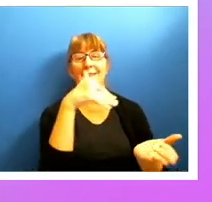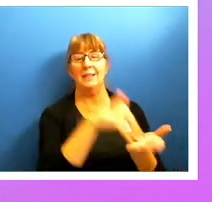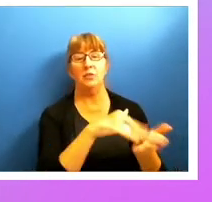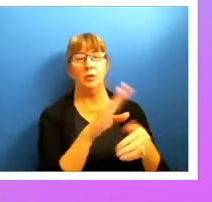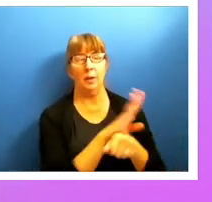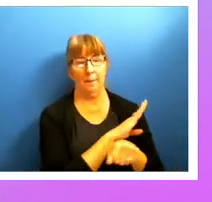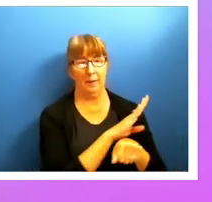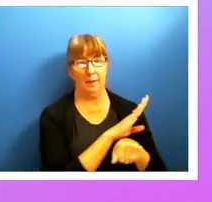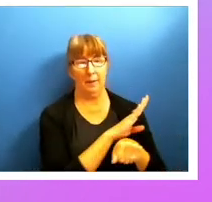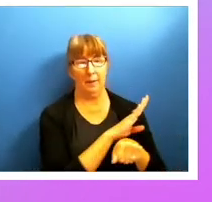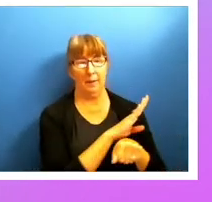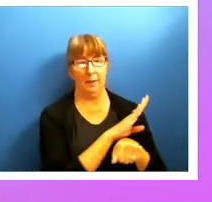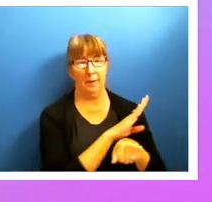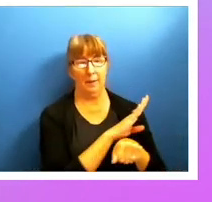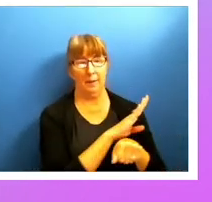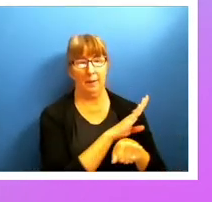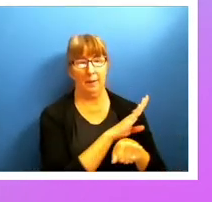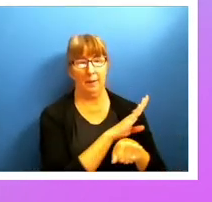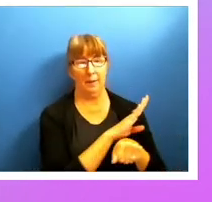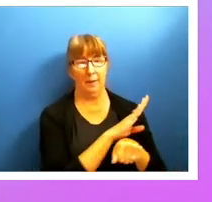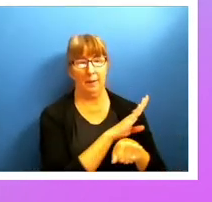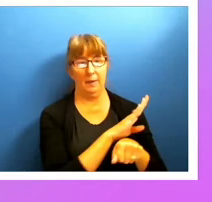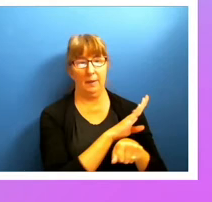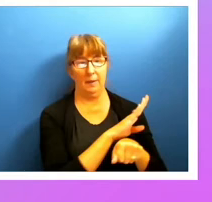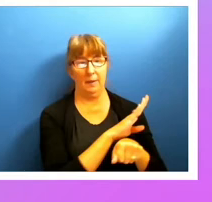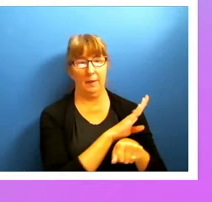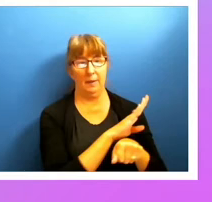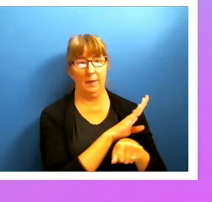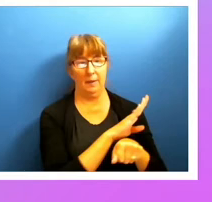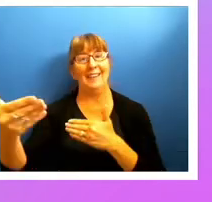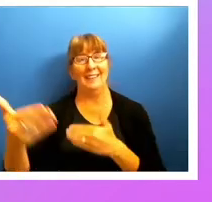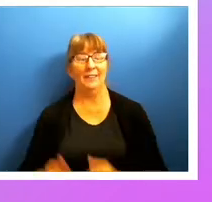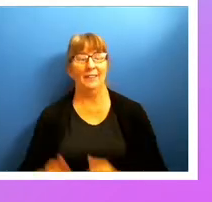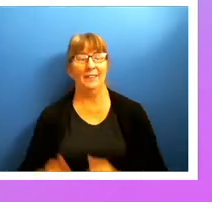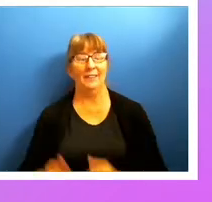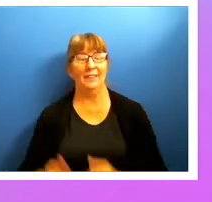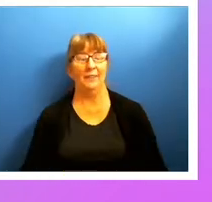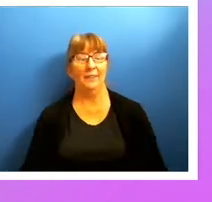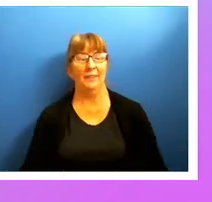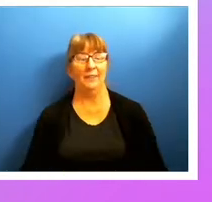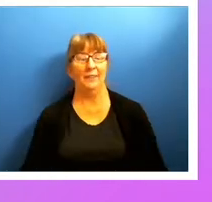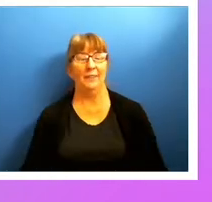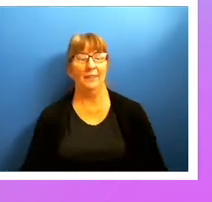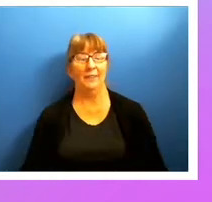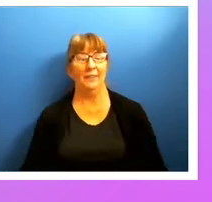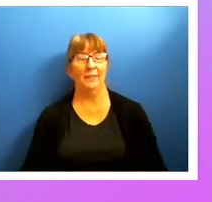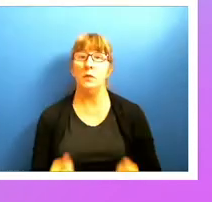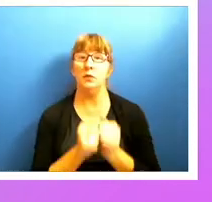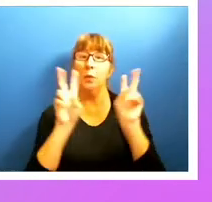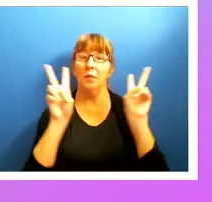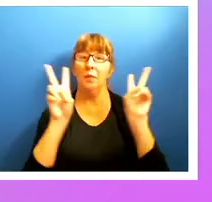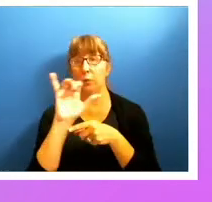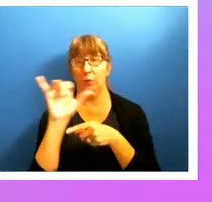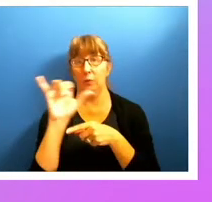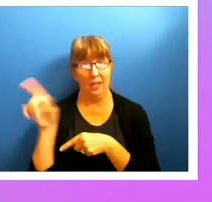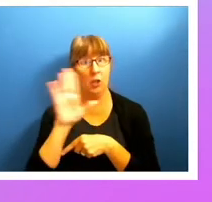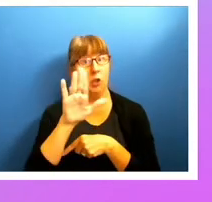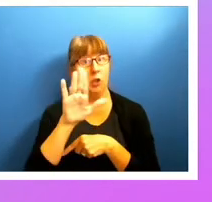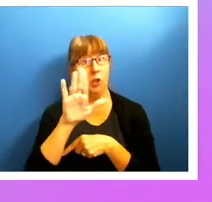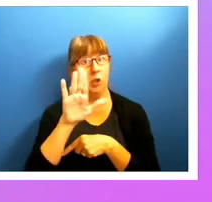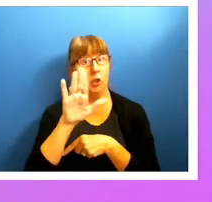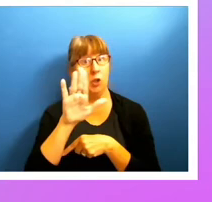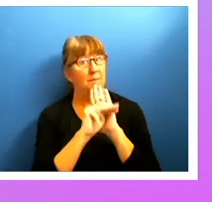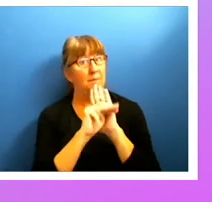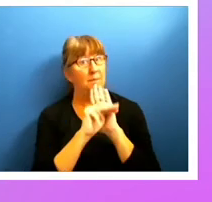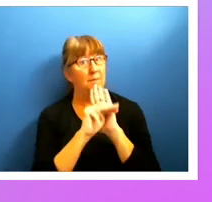or be what's next. So with mottos like that, if your mission stated, again, look back and